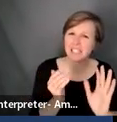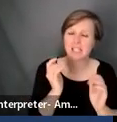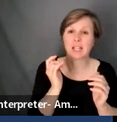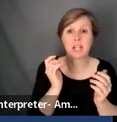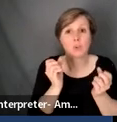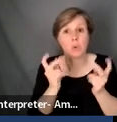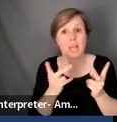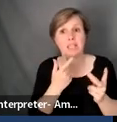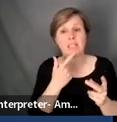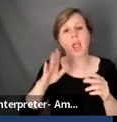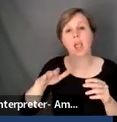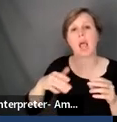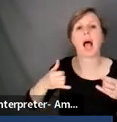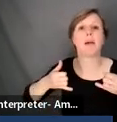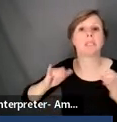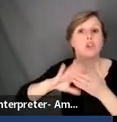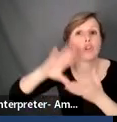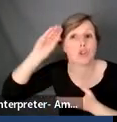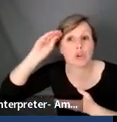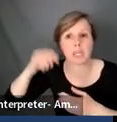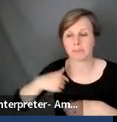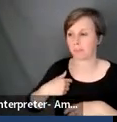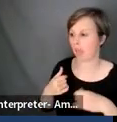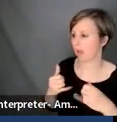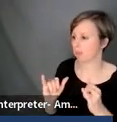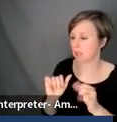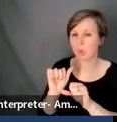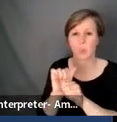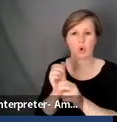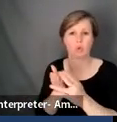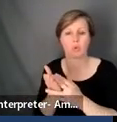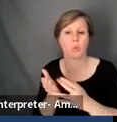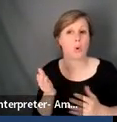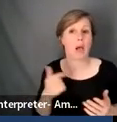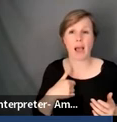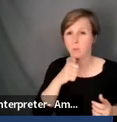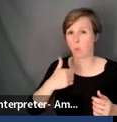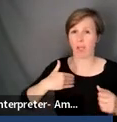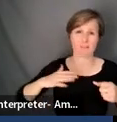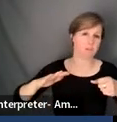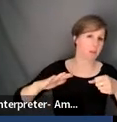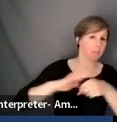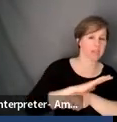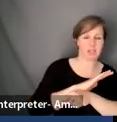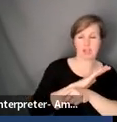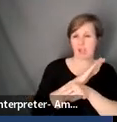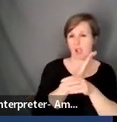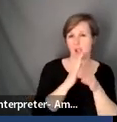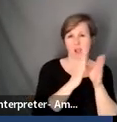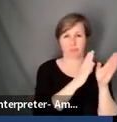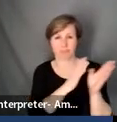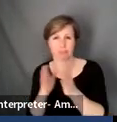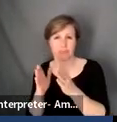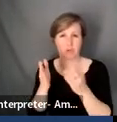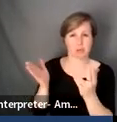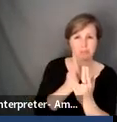it's okay to say, I'm still working through this. Um, I'm actually, you know, I may not have this all completely drawn out. I'm still working through this, but I